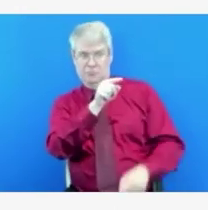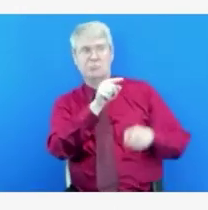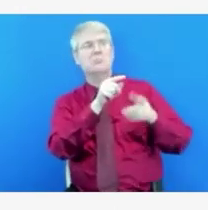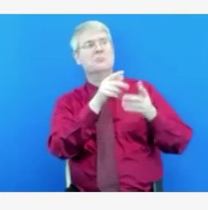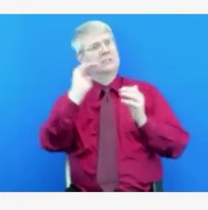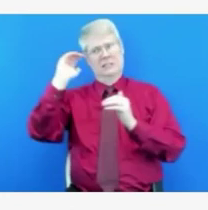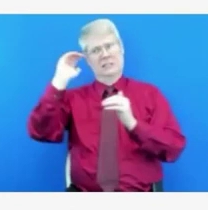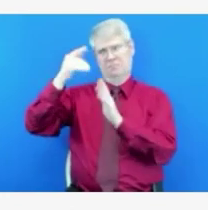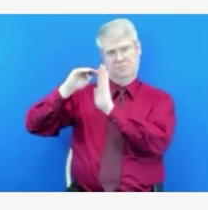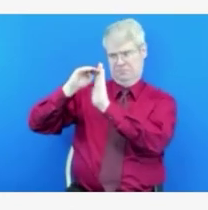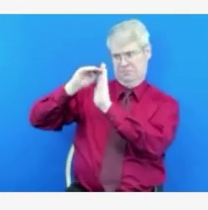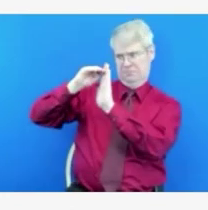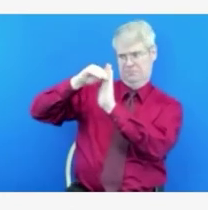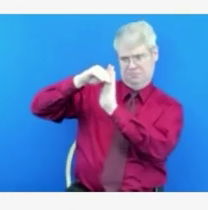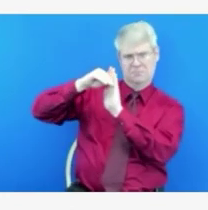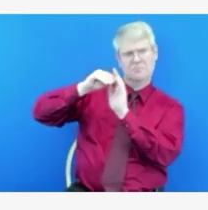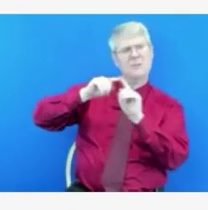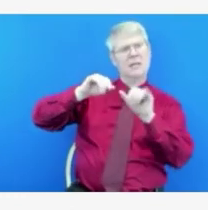Dr. Turner.